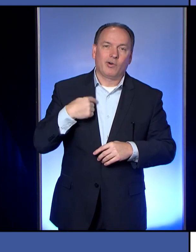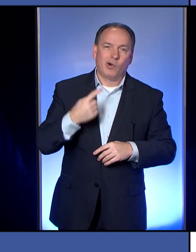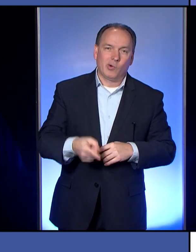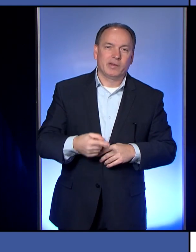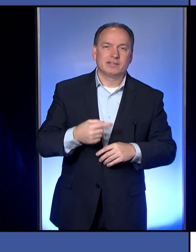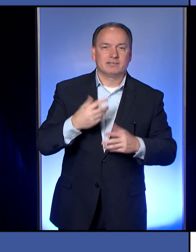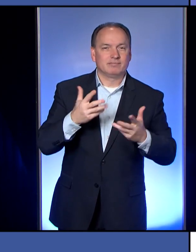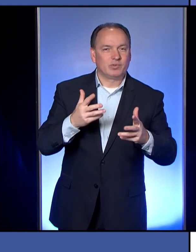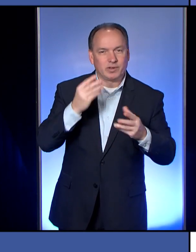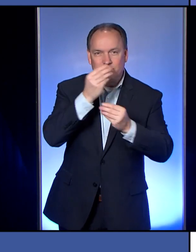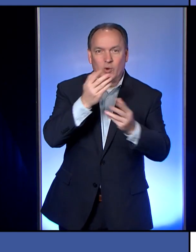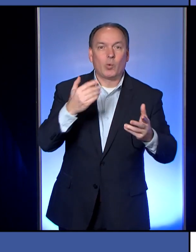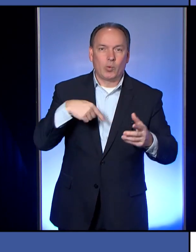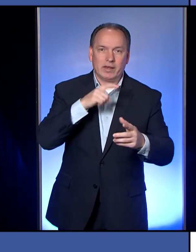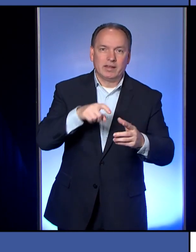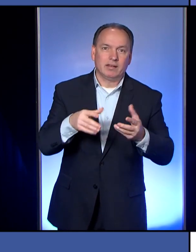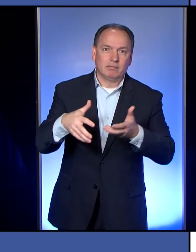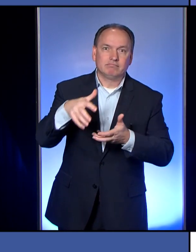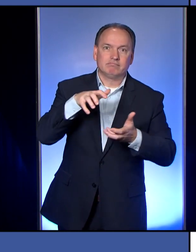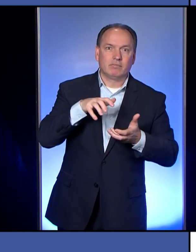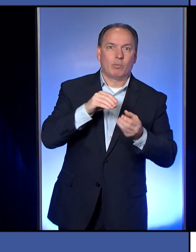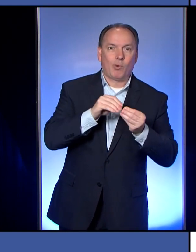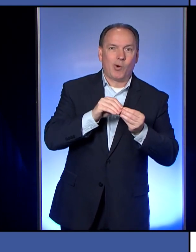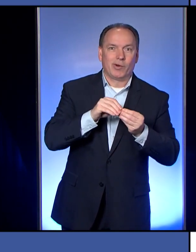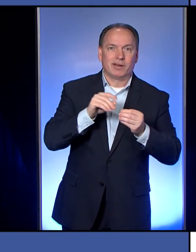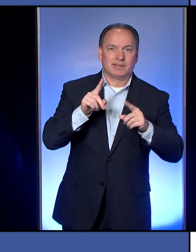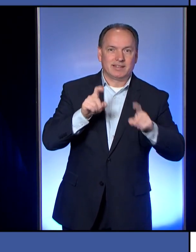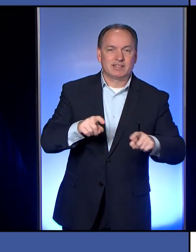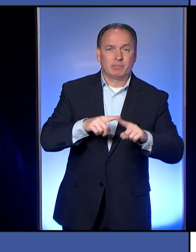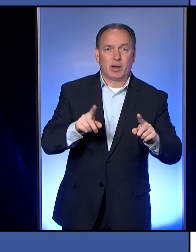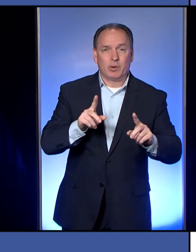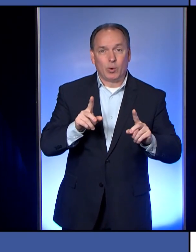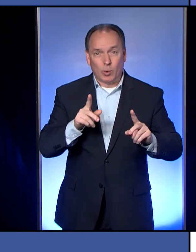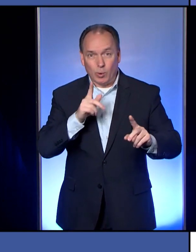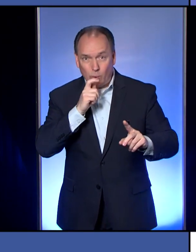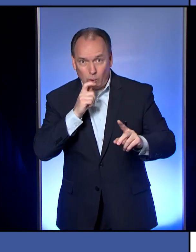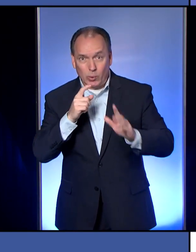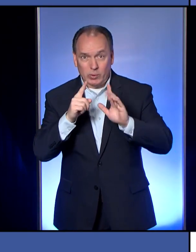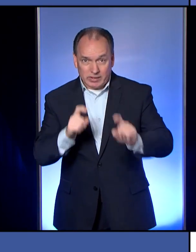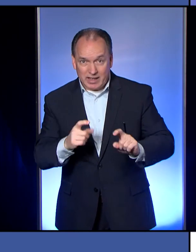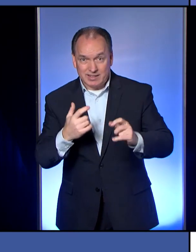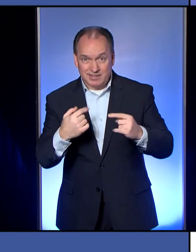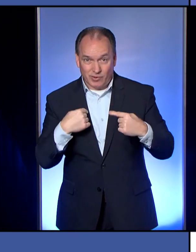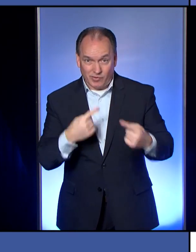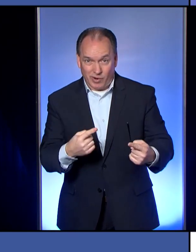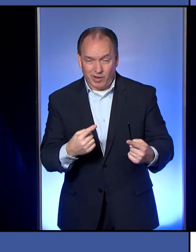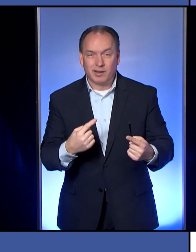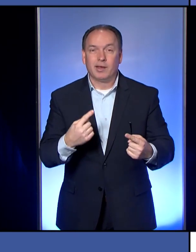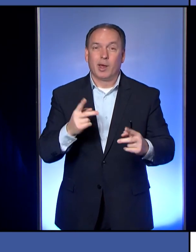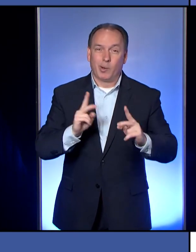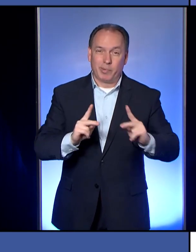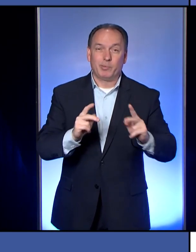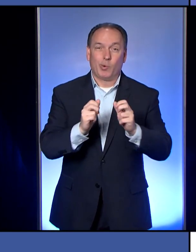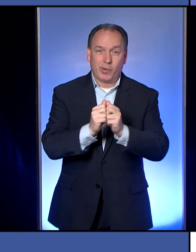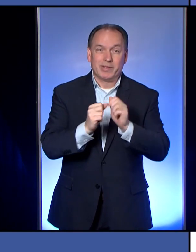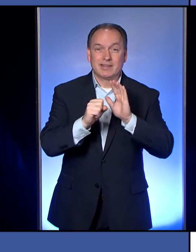a lot more tests. But the people that are being tested are the ones who are symptomatic. So I guess if you think of it that way, it's actually a good thing. And we don't have